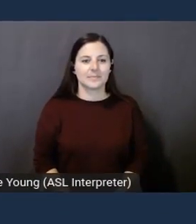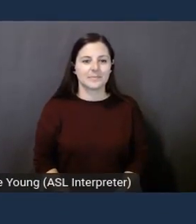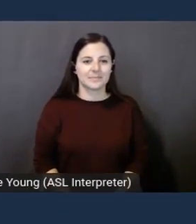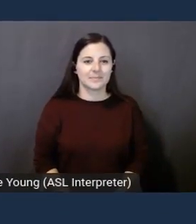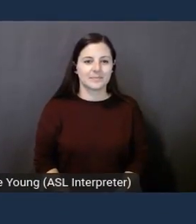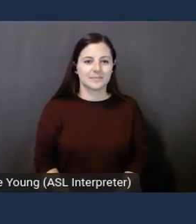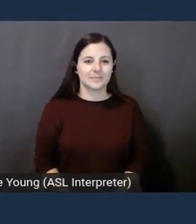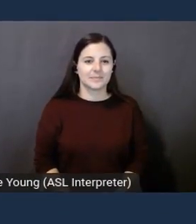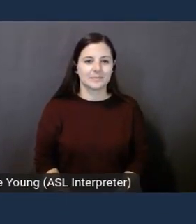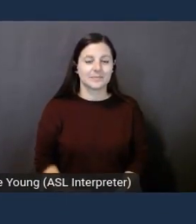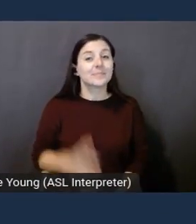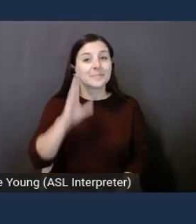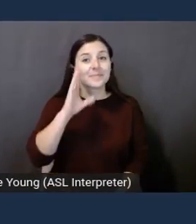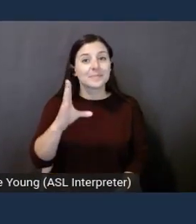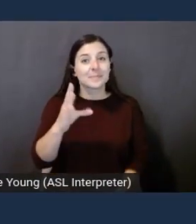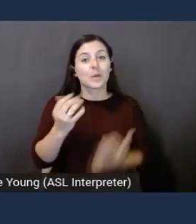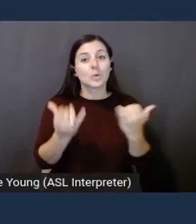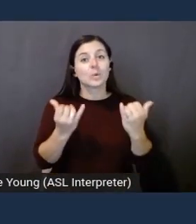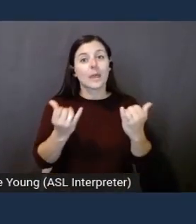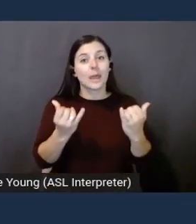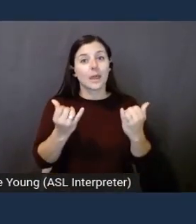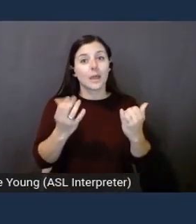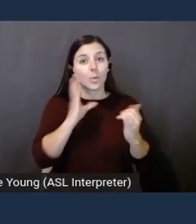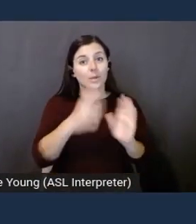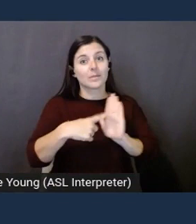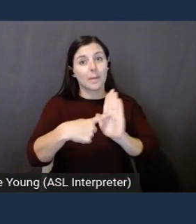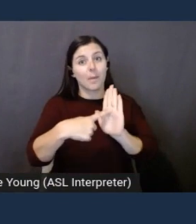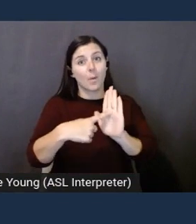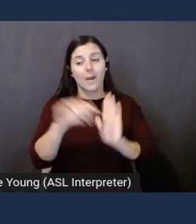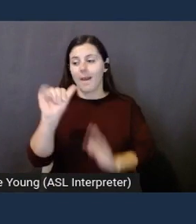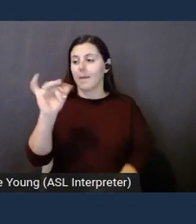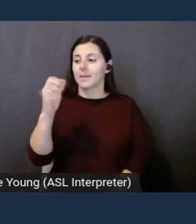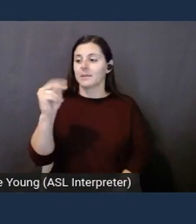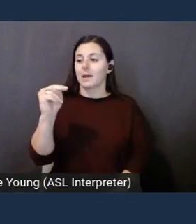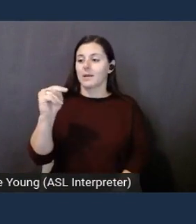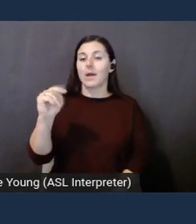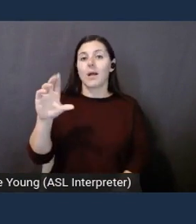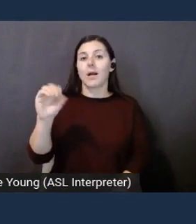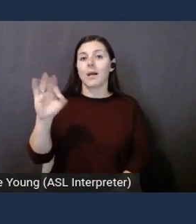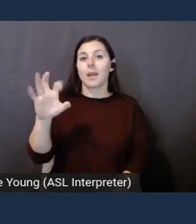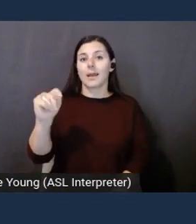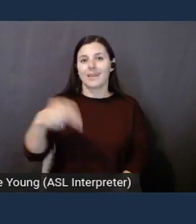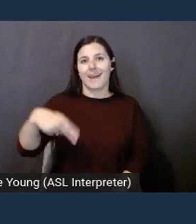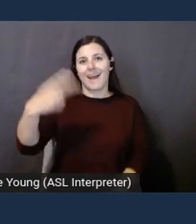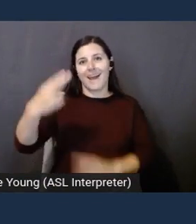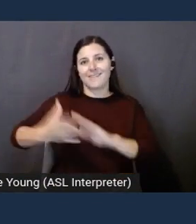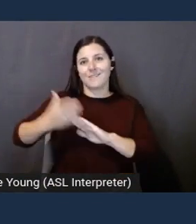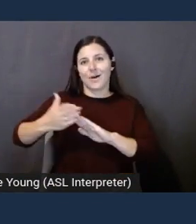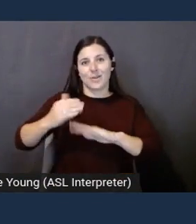Hello, today we are going to demo Amazon Connect high-volume outbound communications.